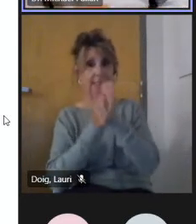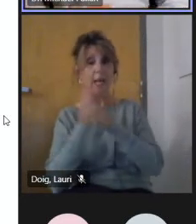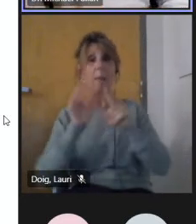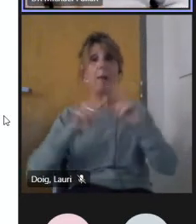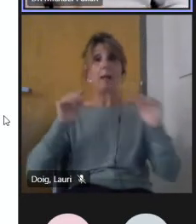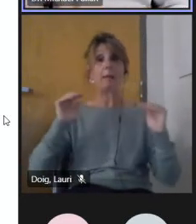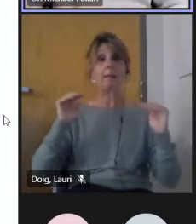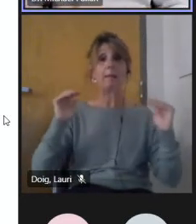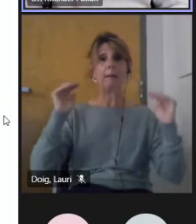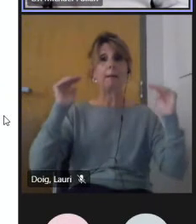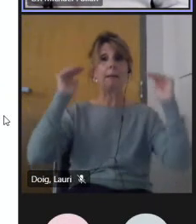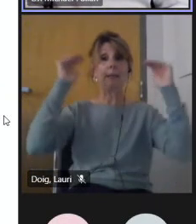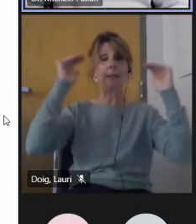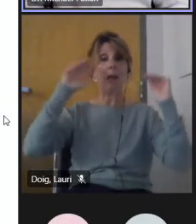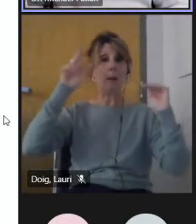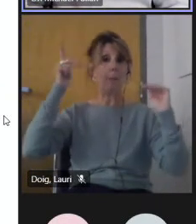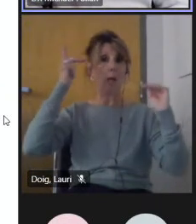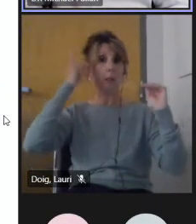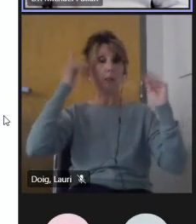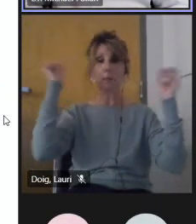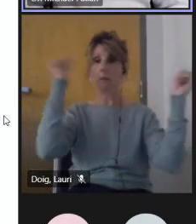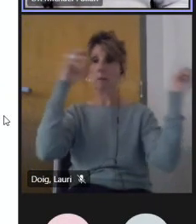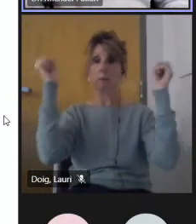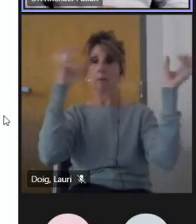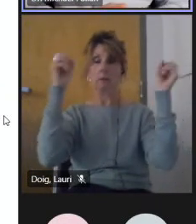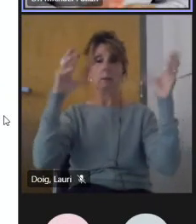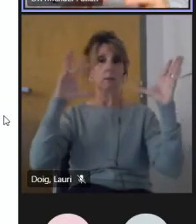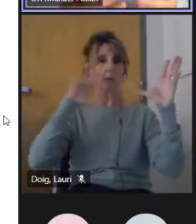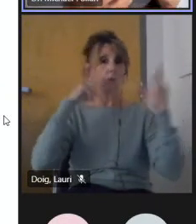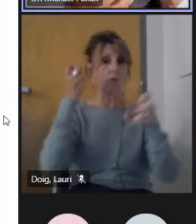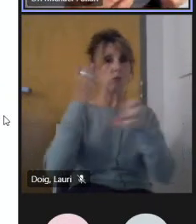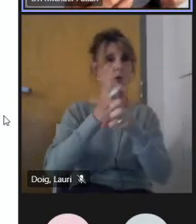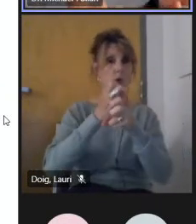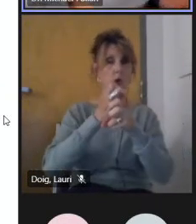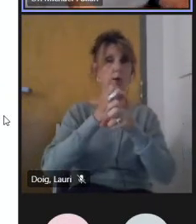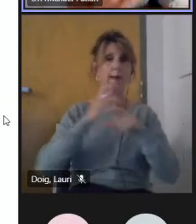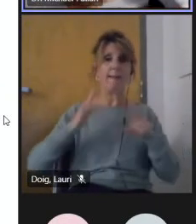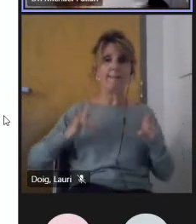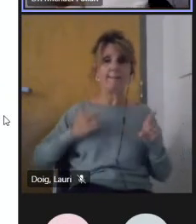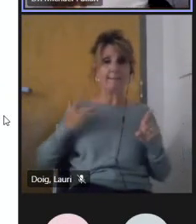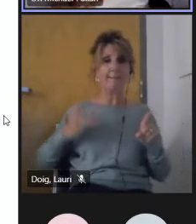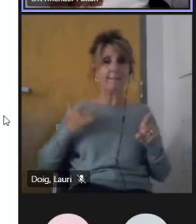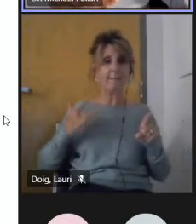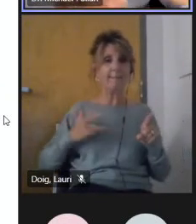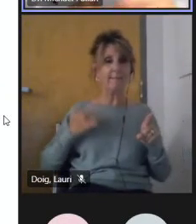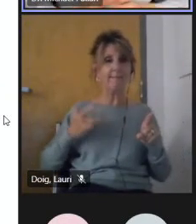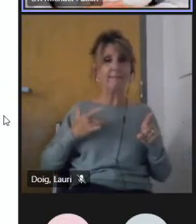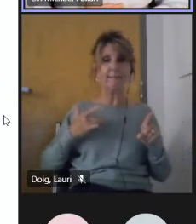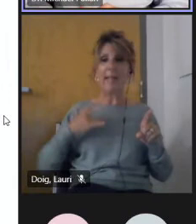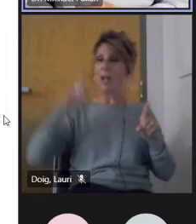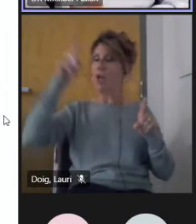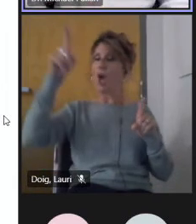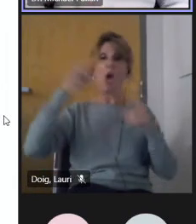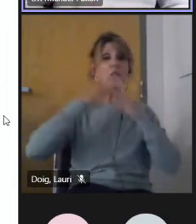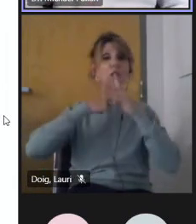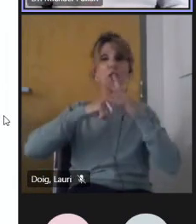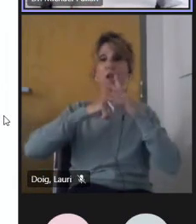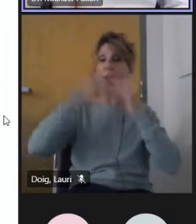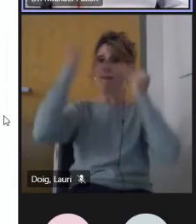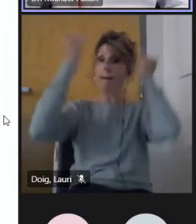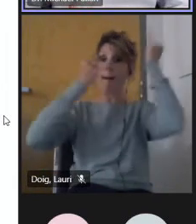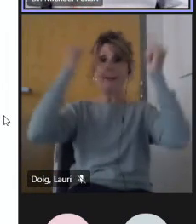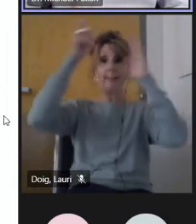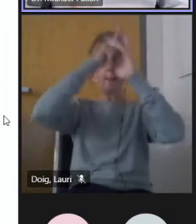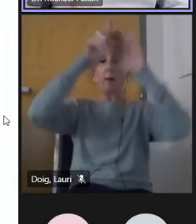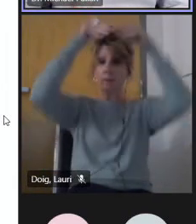at the big leadership level. I think a lot of the solutions have to come from the bottom or the middle. And this is why we work there